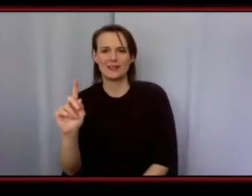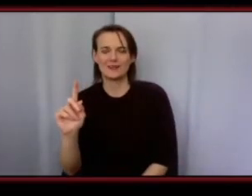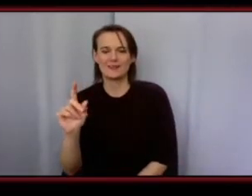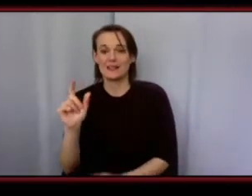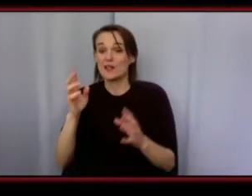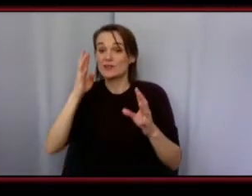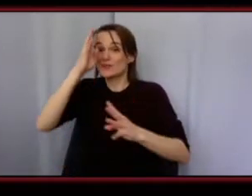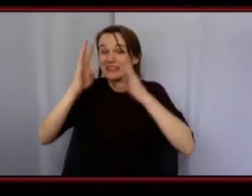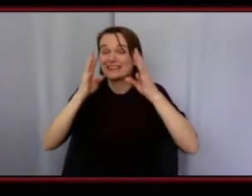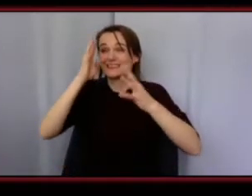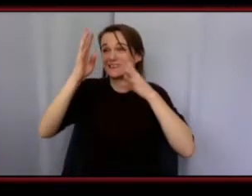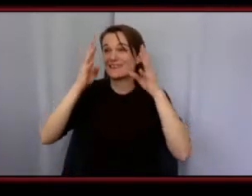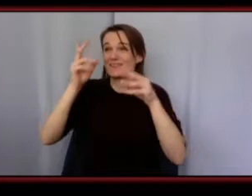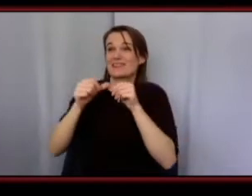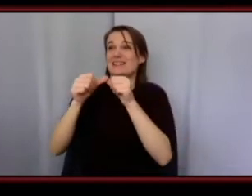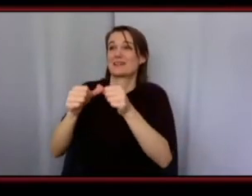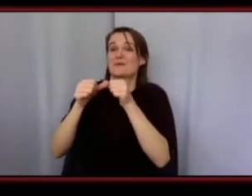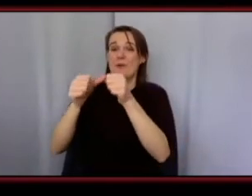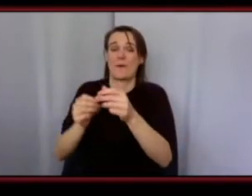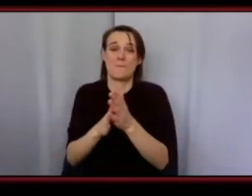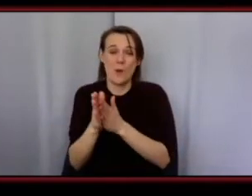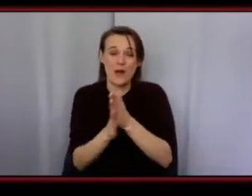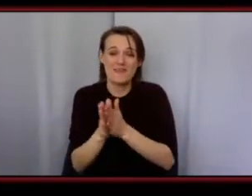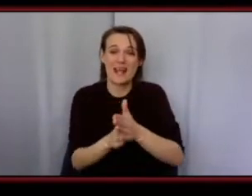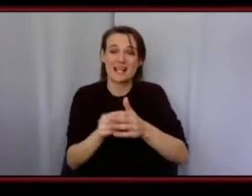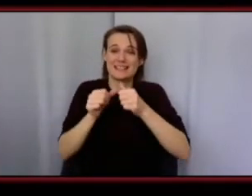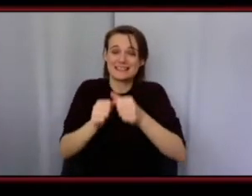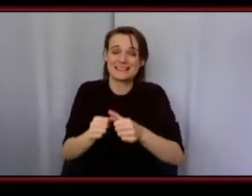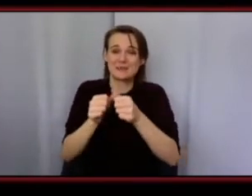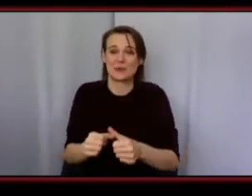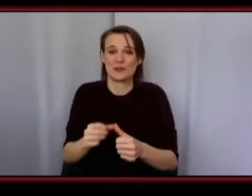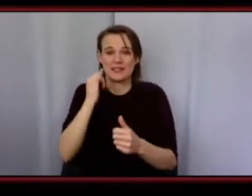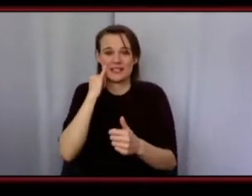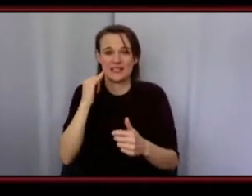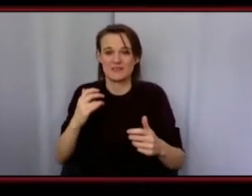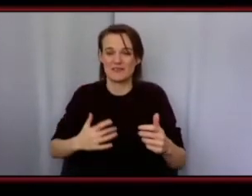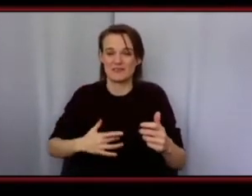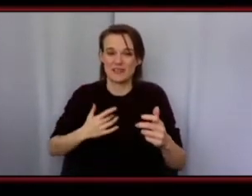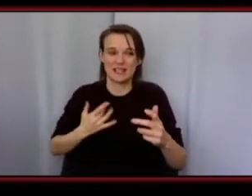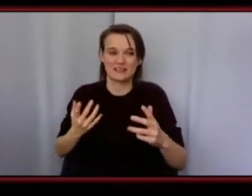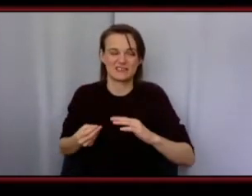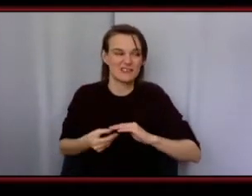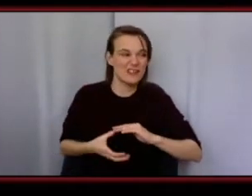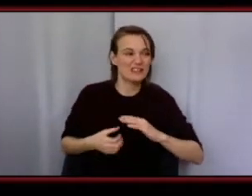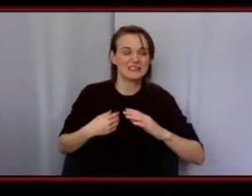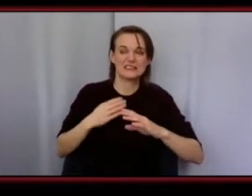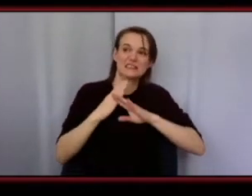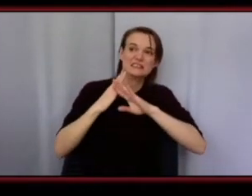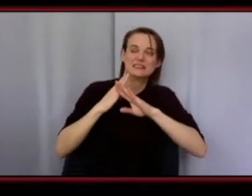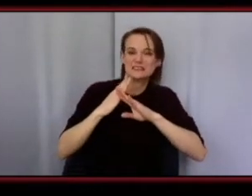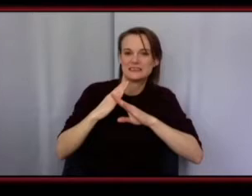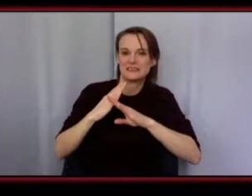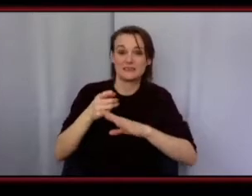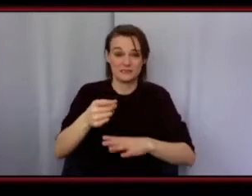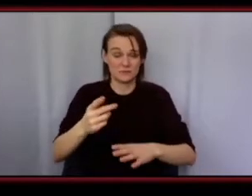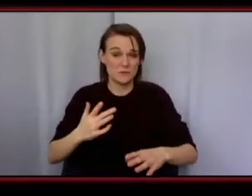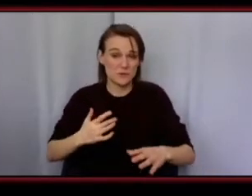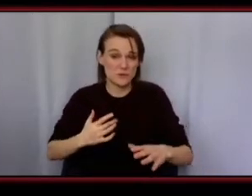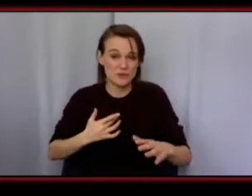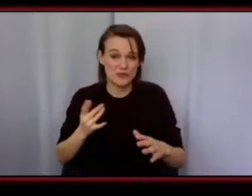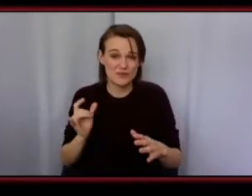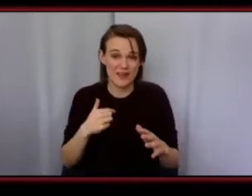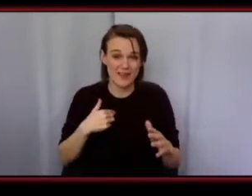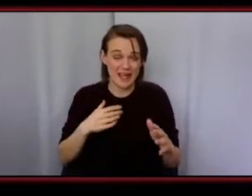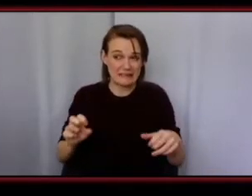creative juices flowing and stay motivated especially when you hit a wall or a downturn do you ever feel like giving up and what